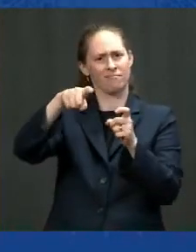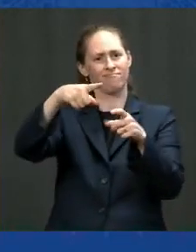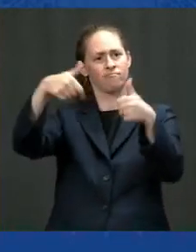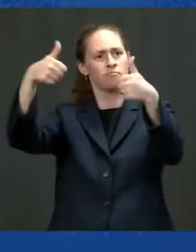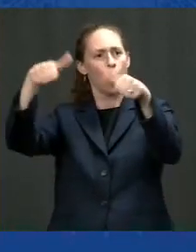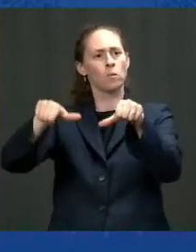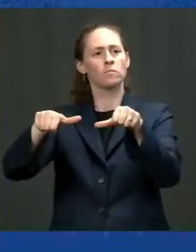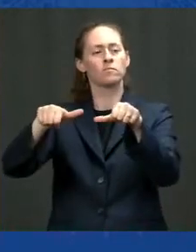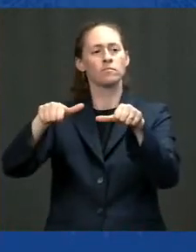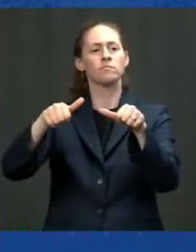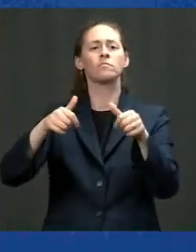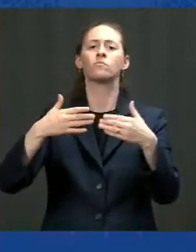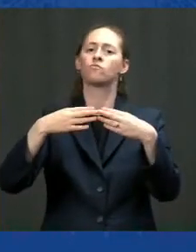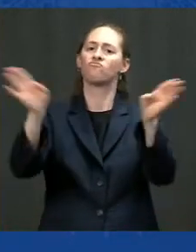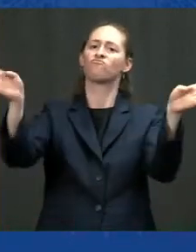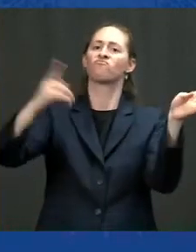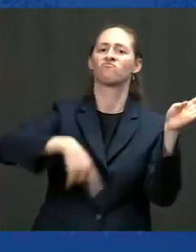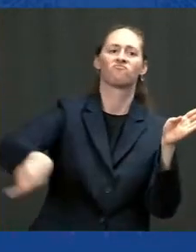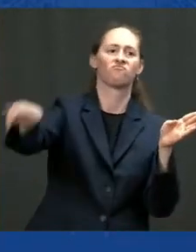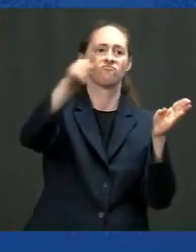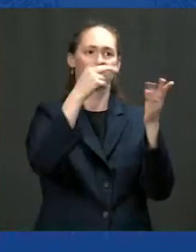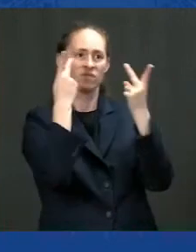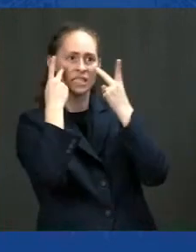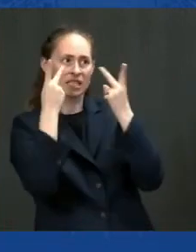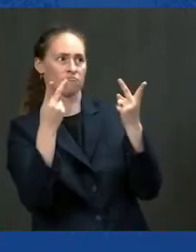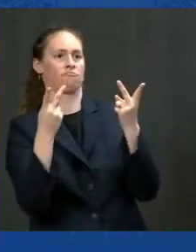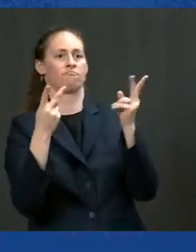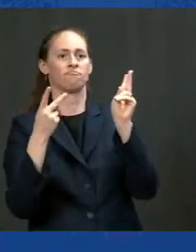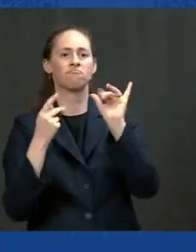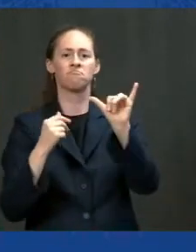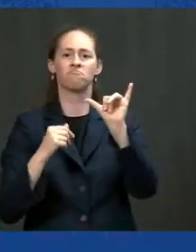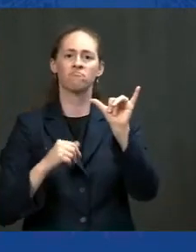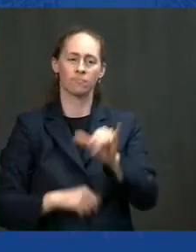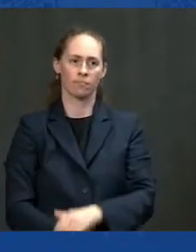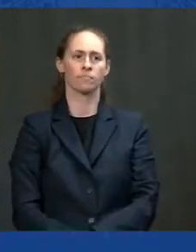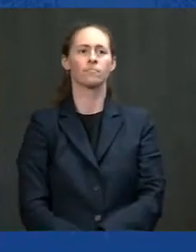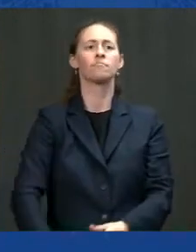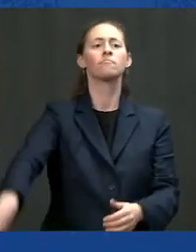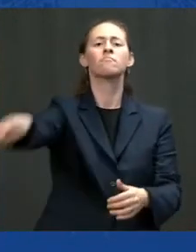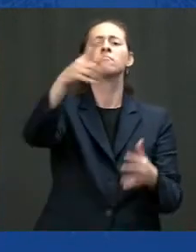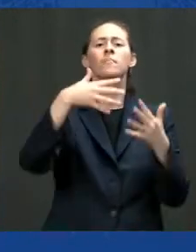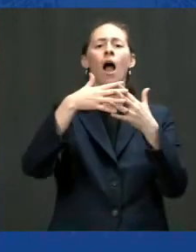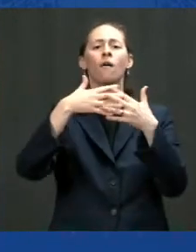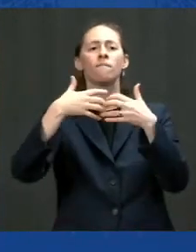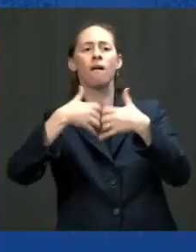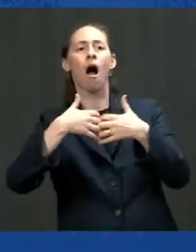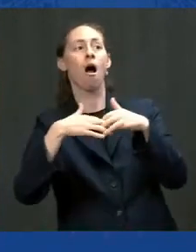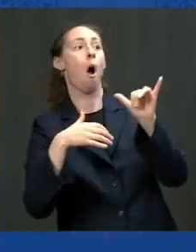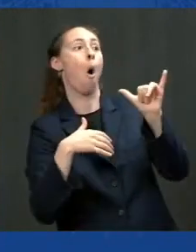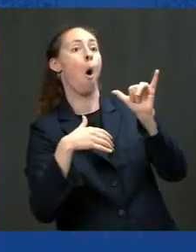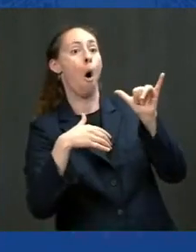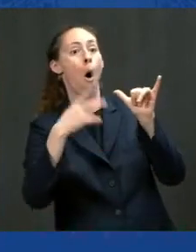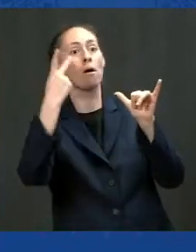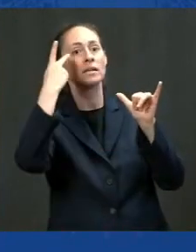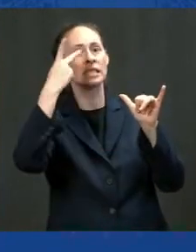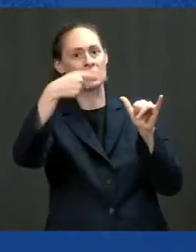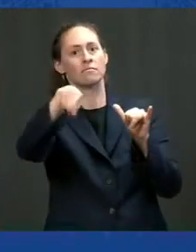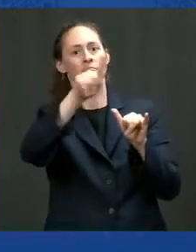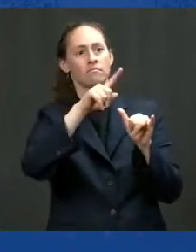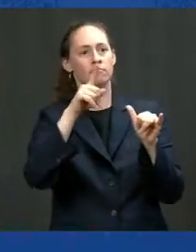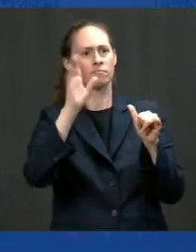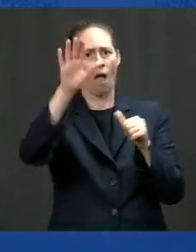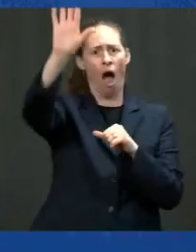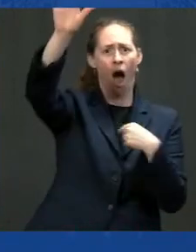publicly. So American manufacturers all over the United States and businesses have a chance to look up now in a new facility and say,